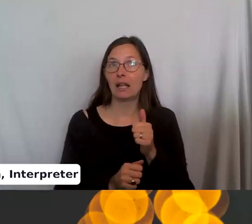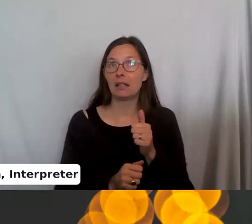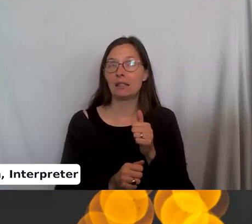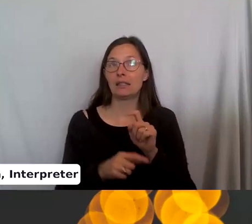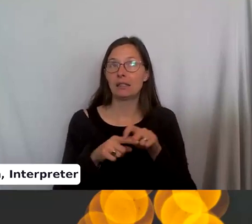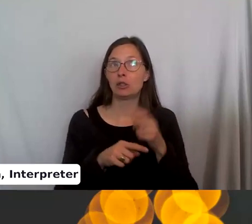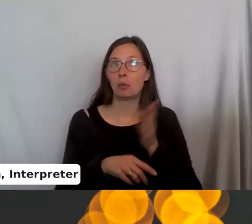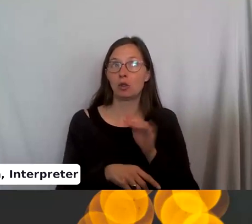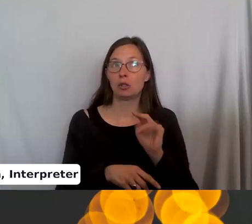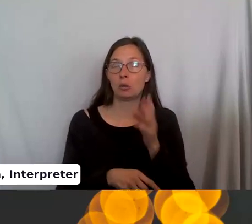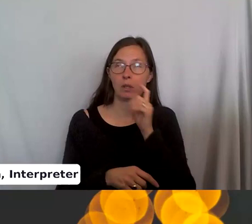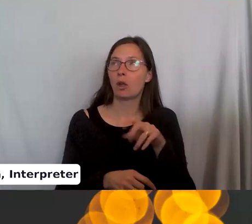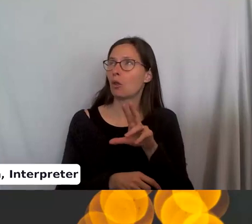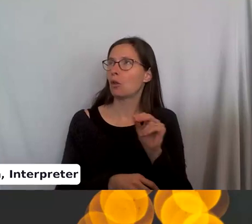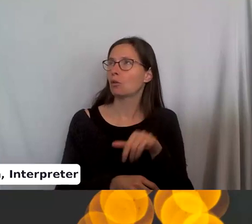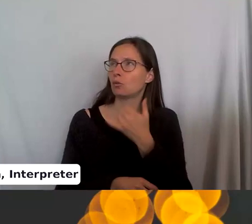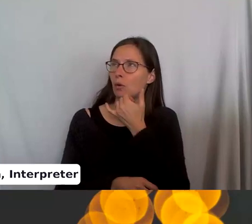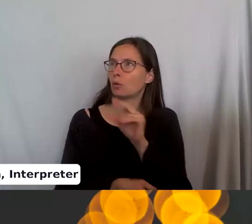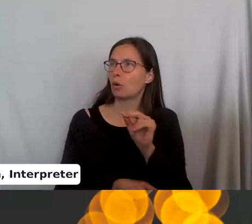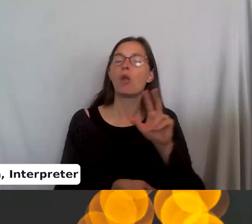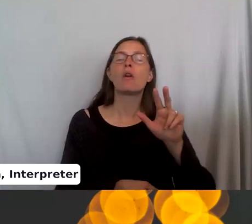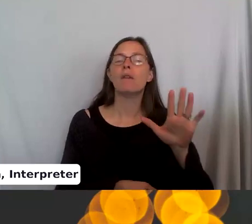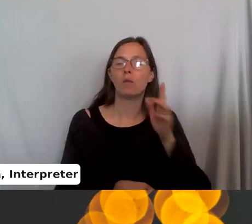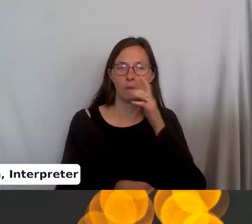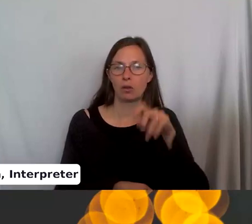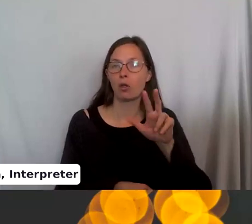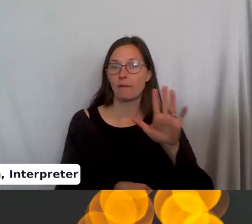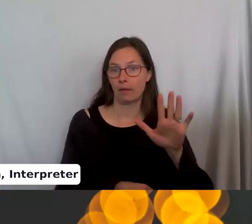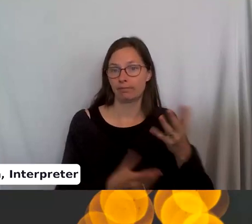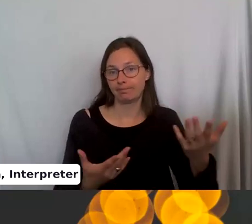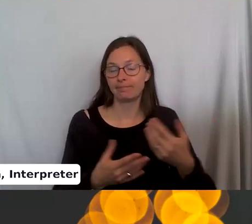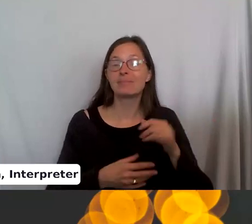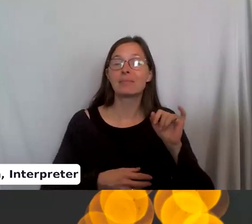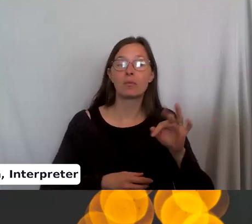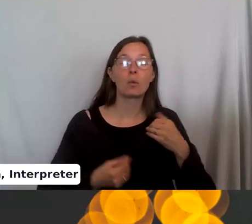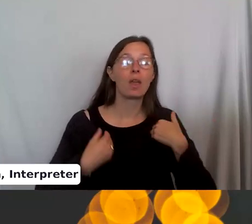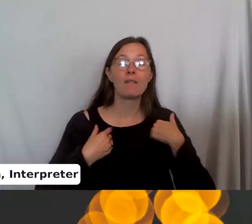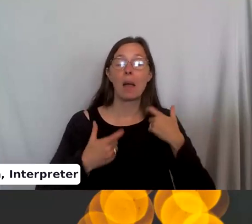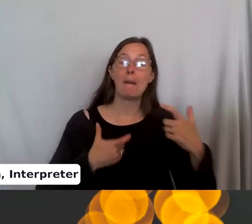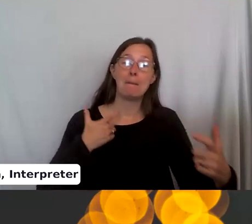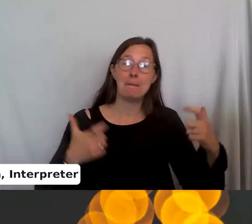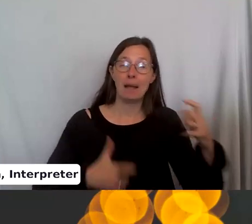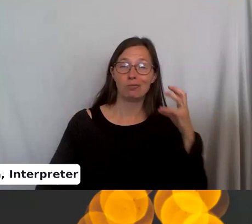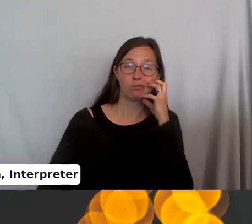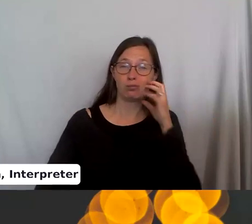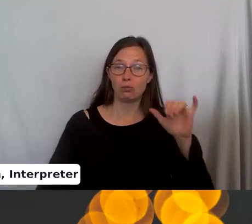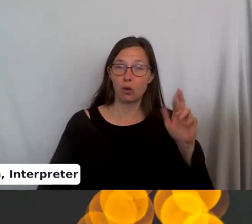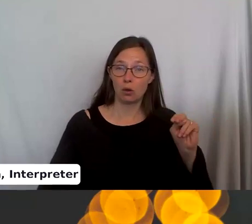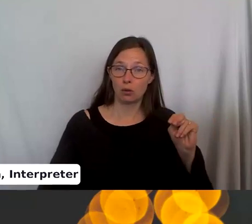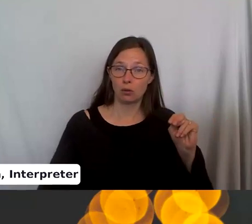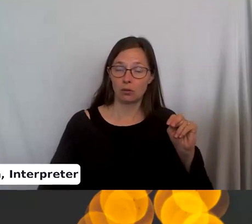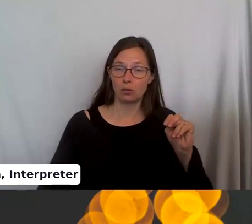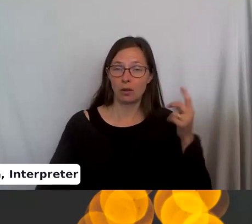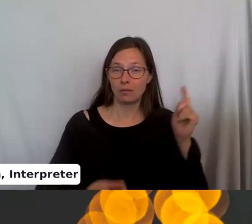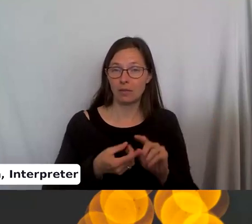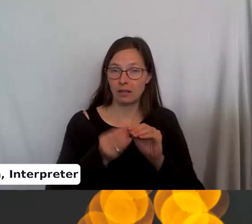10, 30, 35 stitches. If you have big fat yarn, you're going to want fewer stitches.